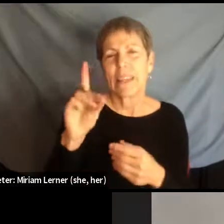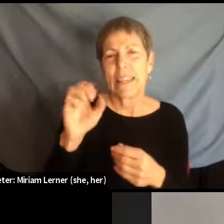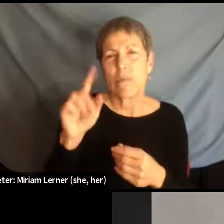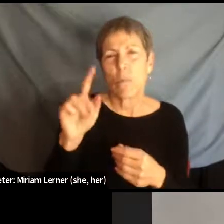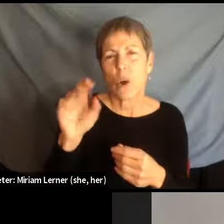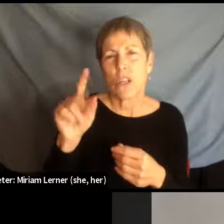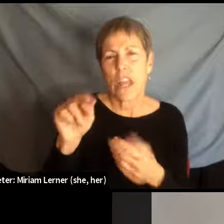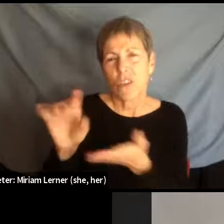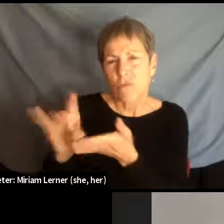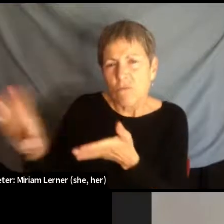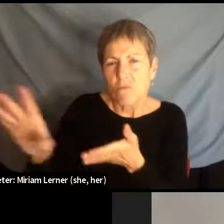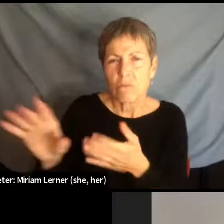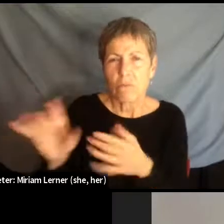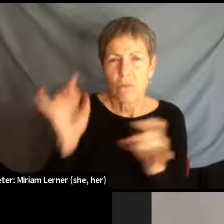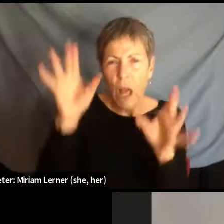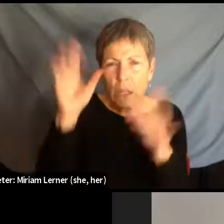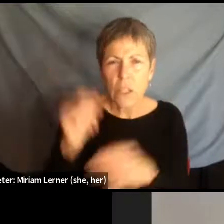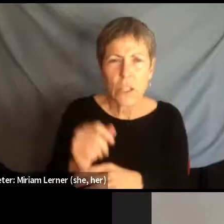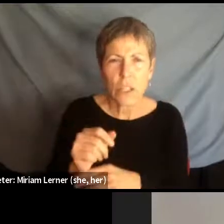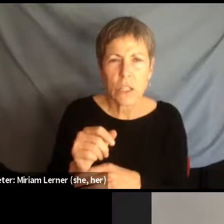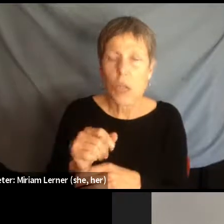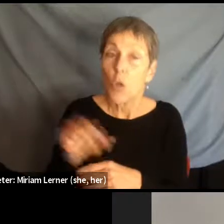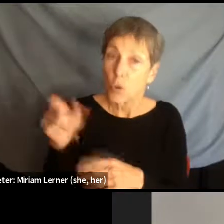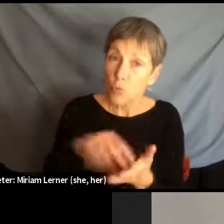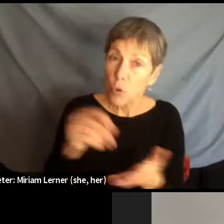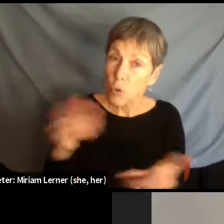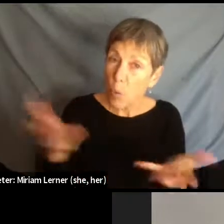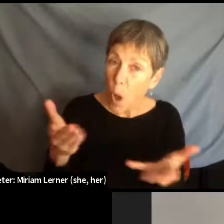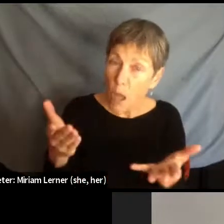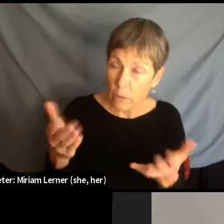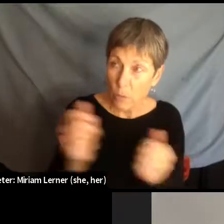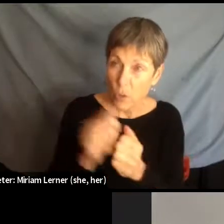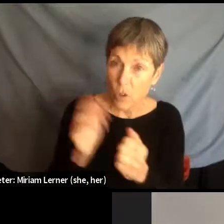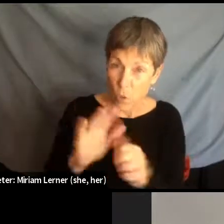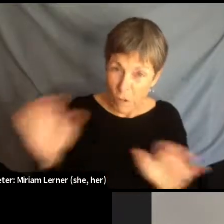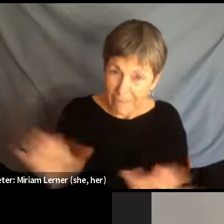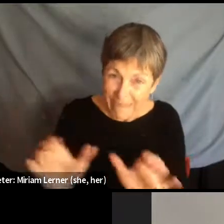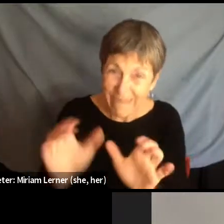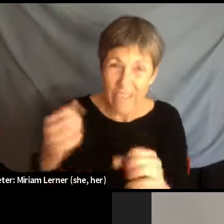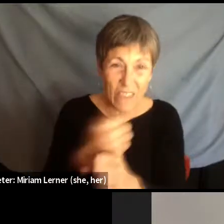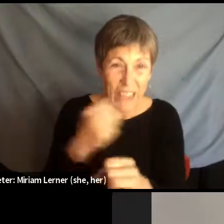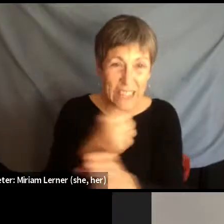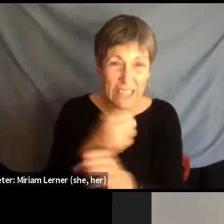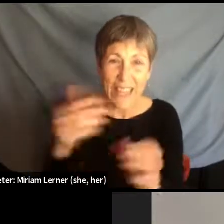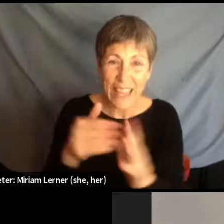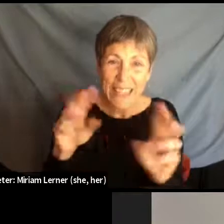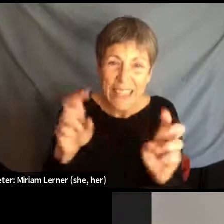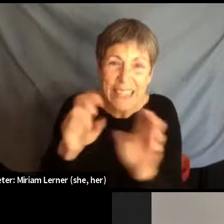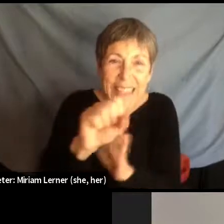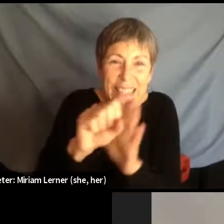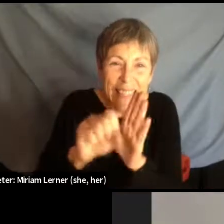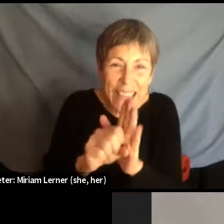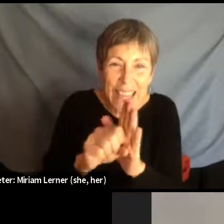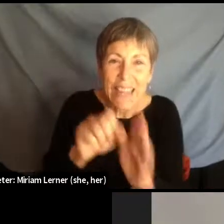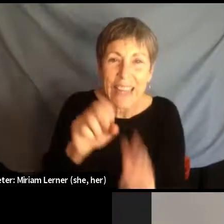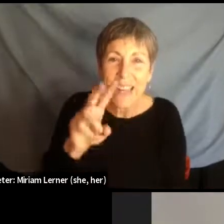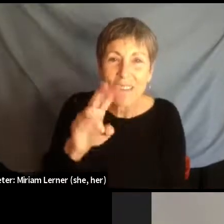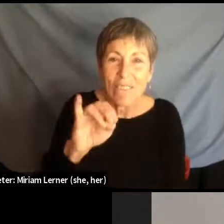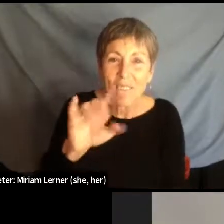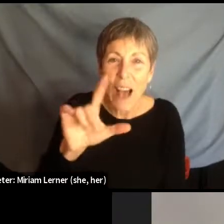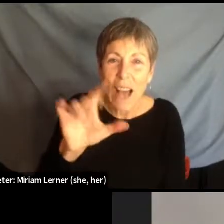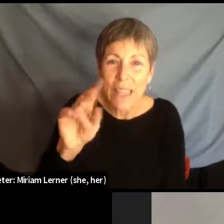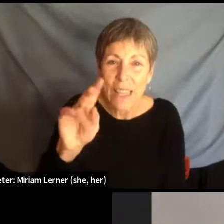what have you learned from your activism fighting the state violence? What lessons, what people power lessons can you